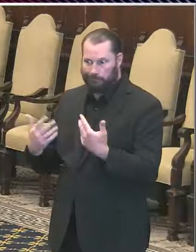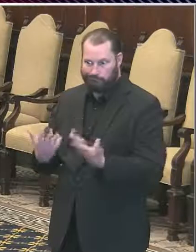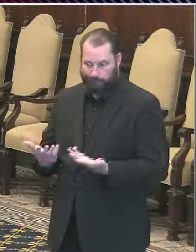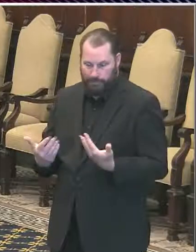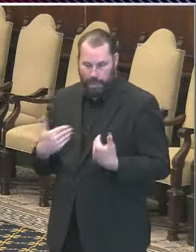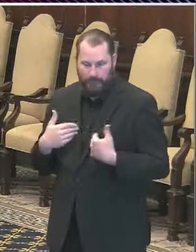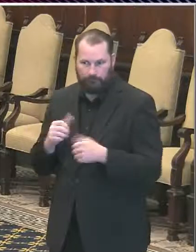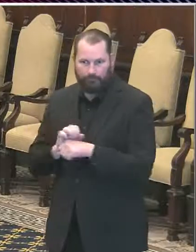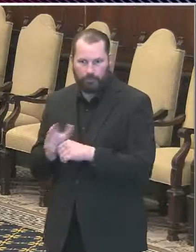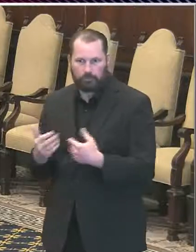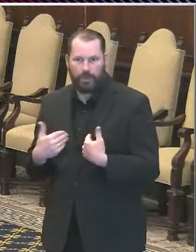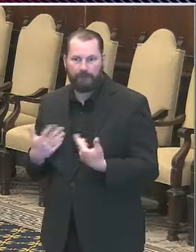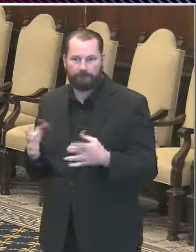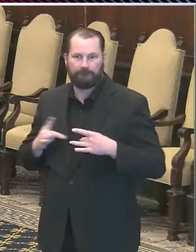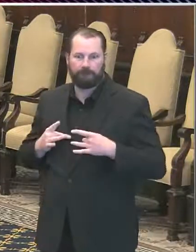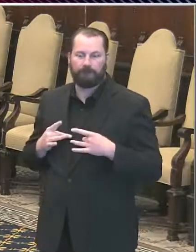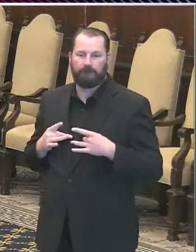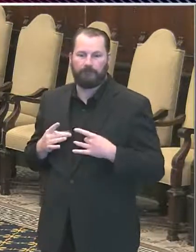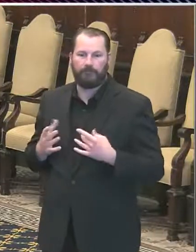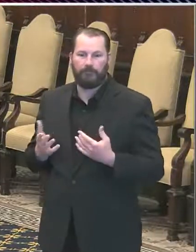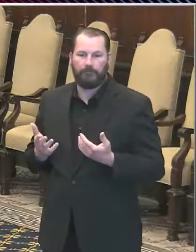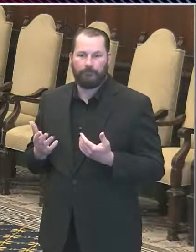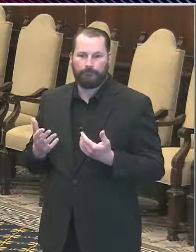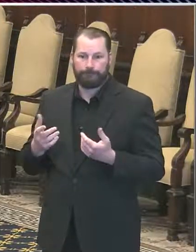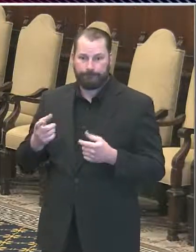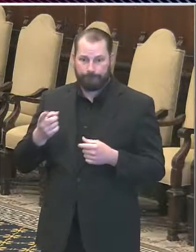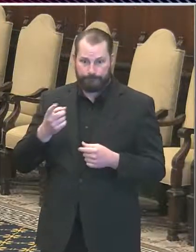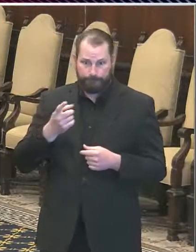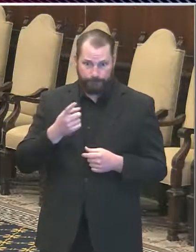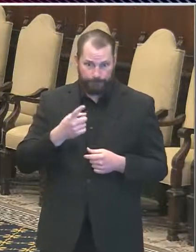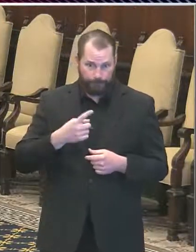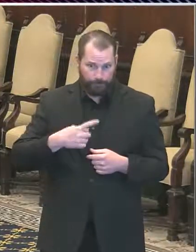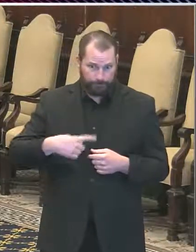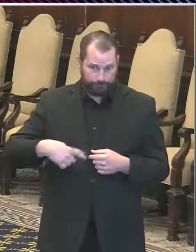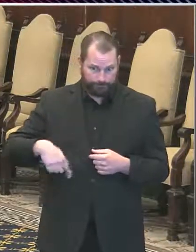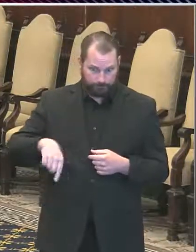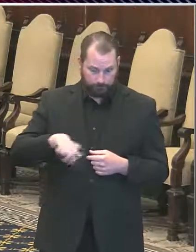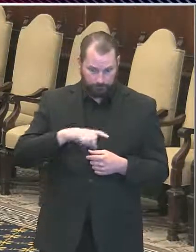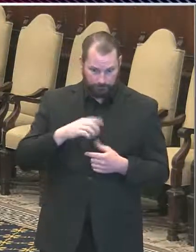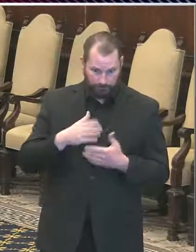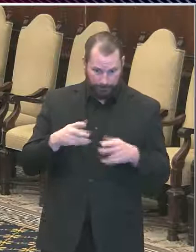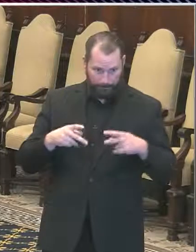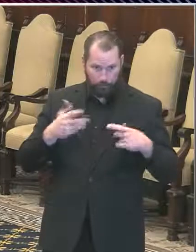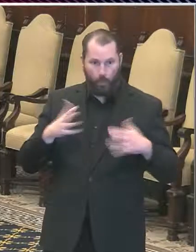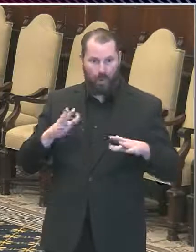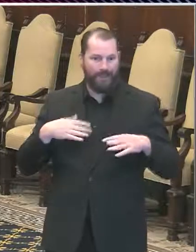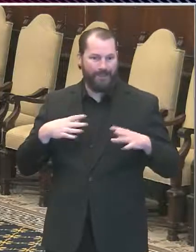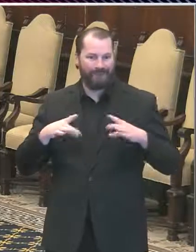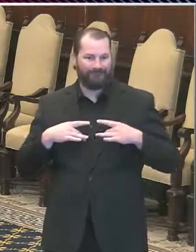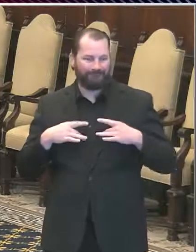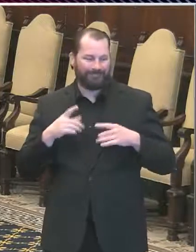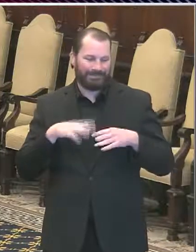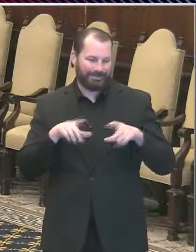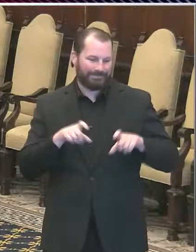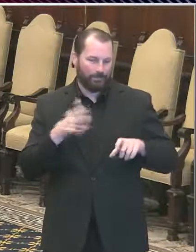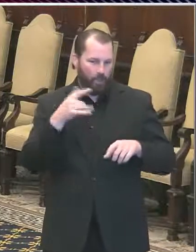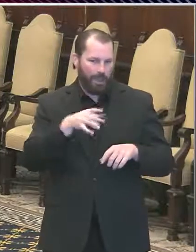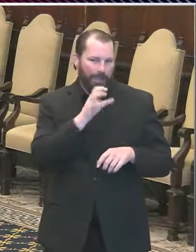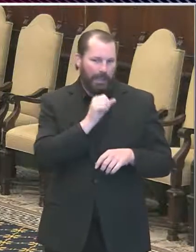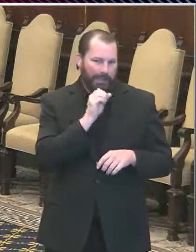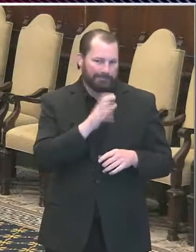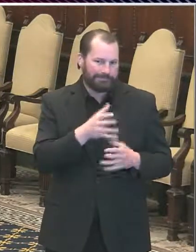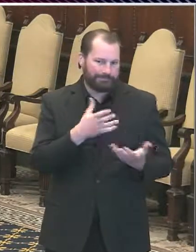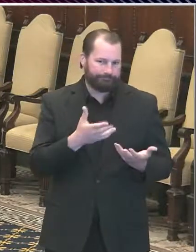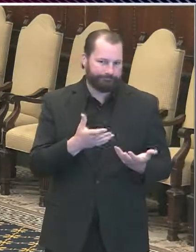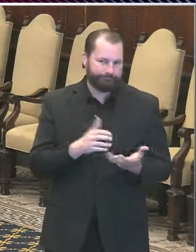so that 20,000 is clearly just a fraction of the total number of people who got the infection. I don't know whether it's a third or a fifth, but it